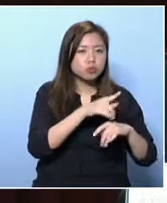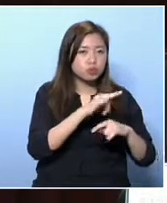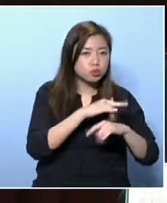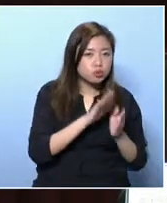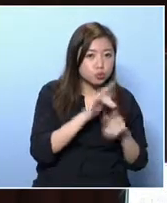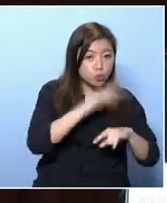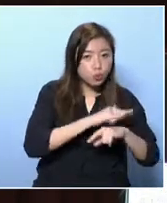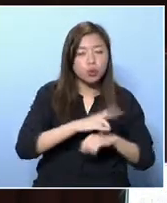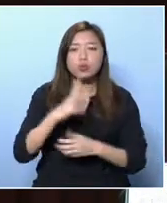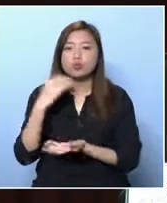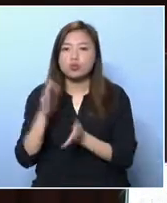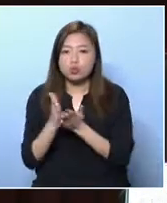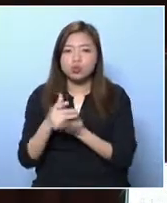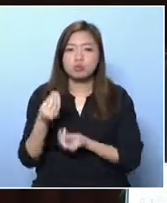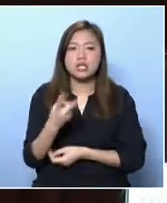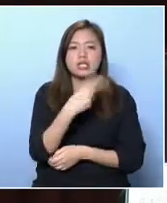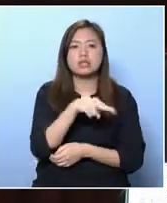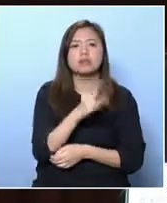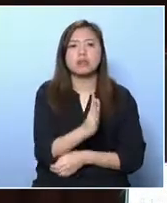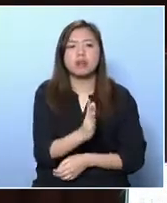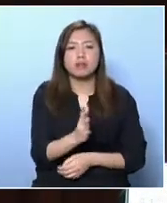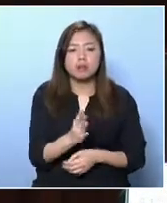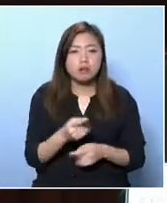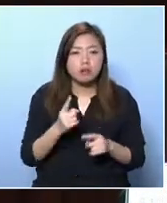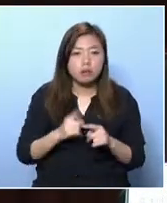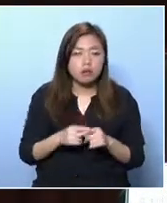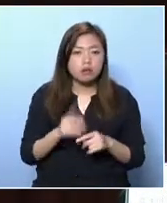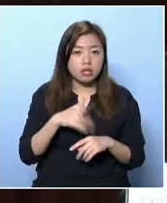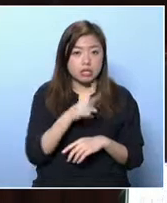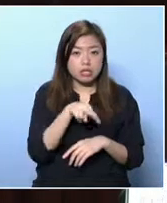subsidy to children, $2,500.